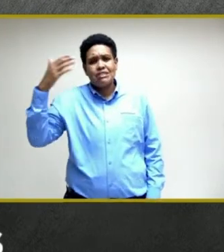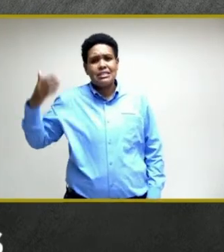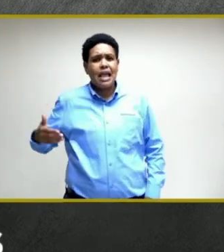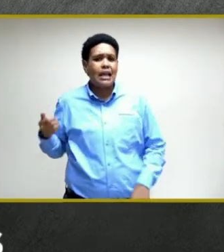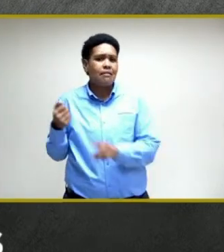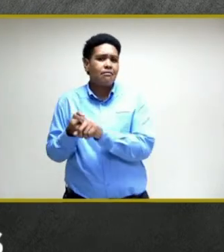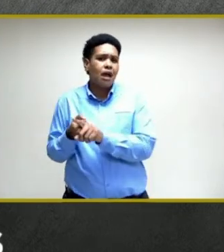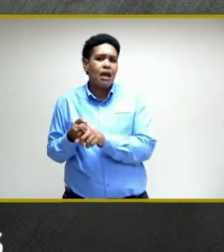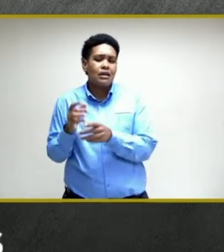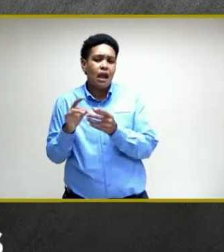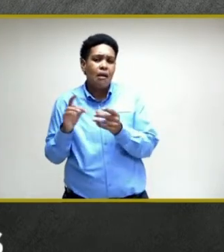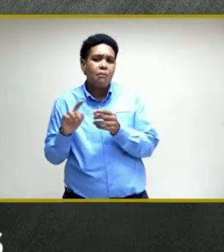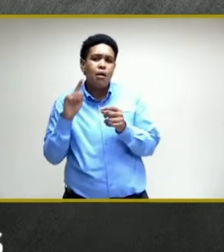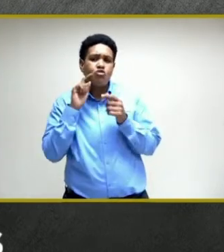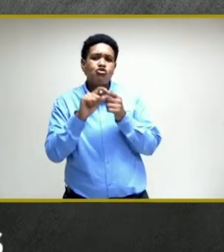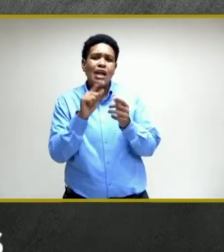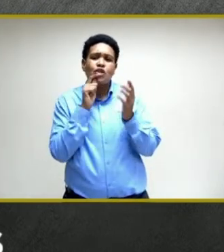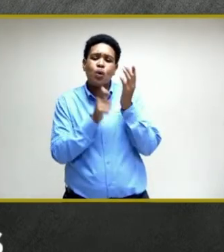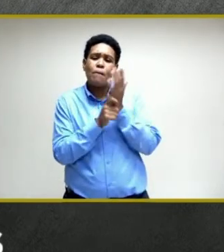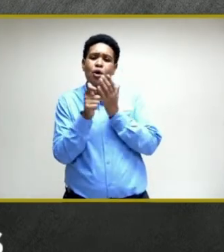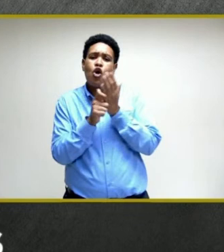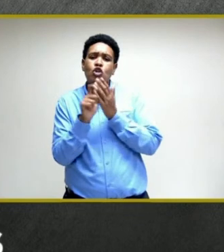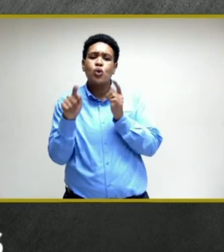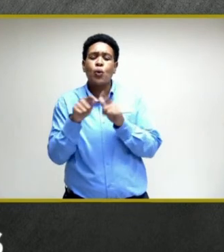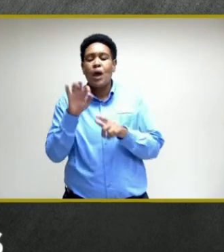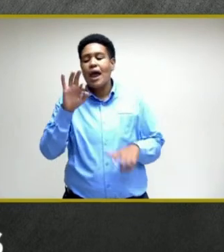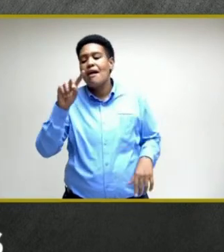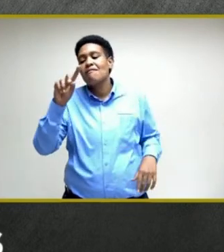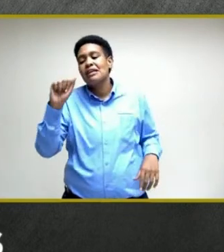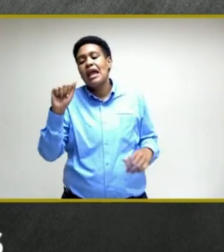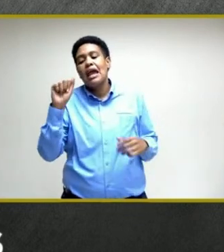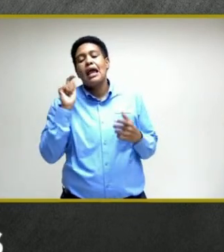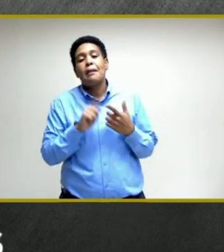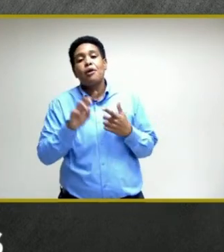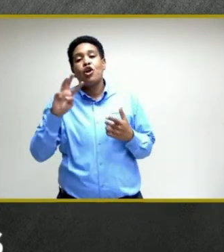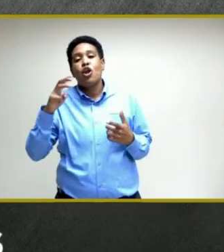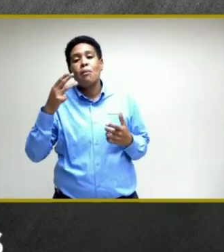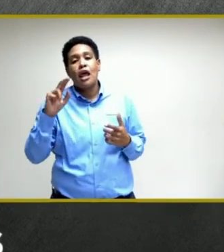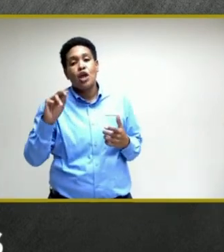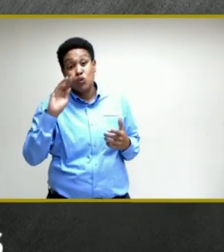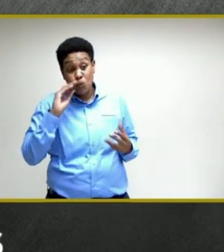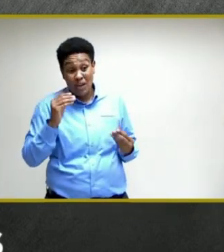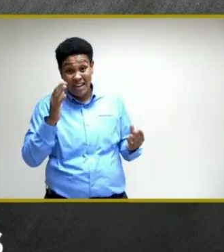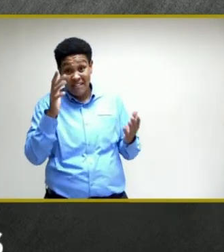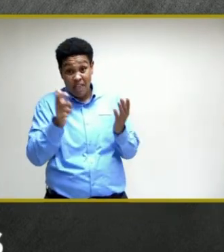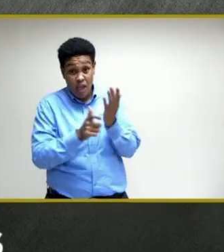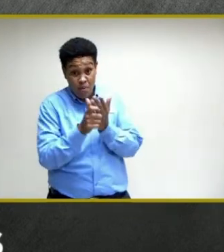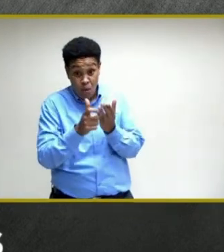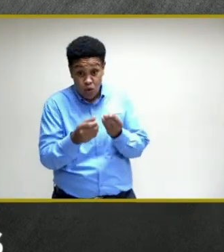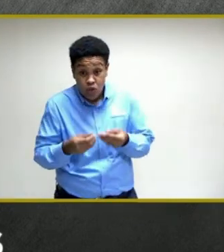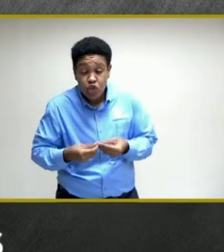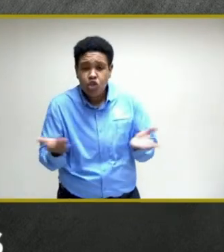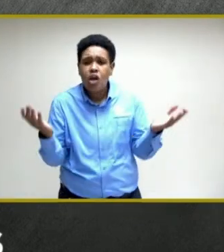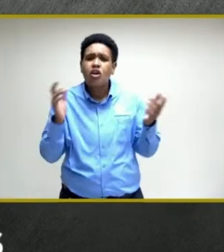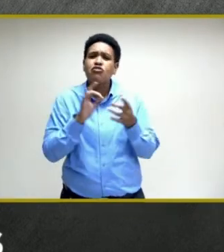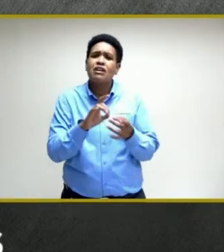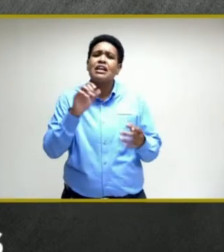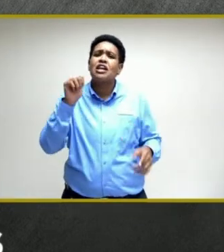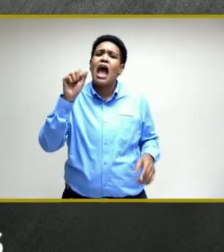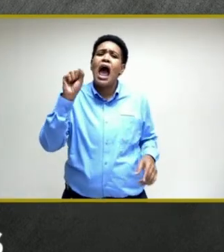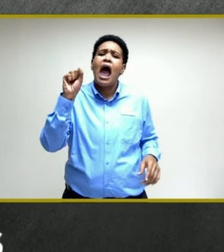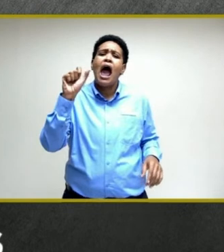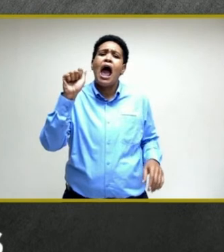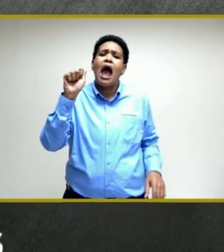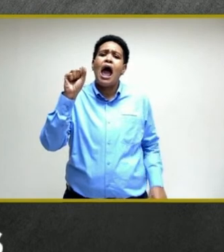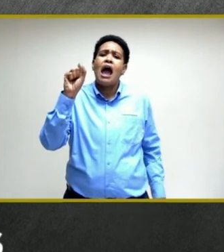but even when it comes to brochures, when the FDA and the WHO give their brochures on AstraZeneca, they're